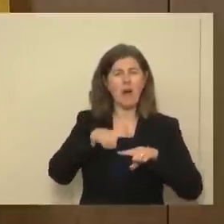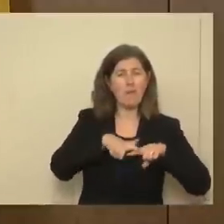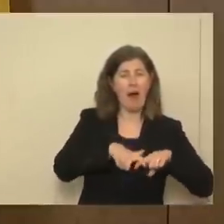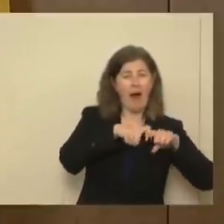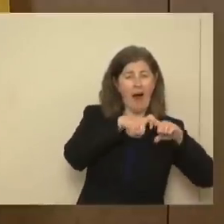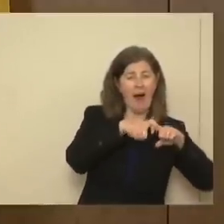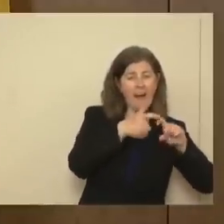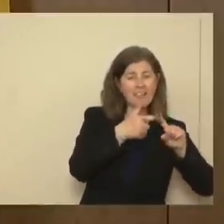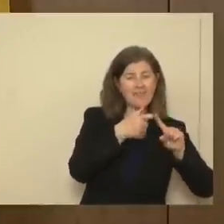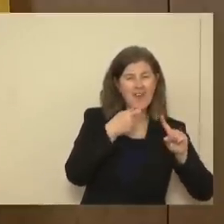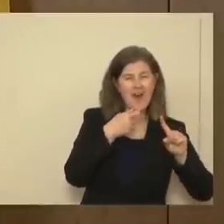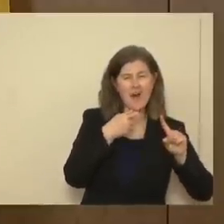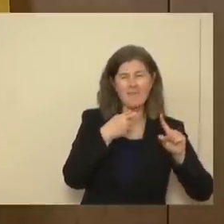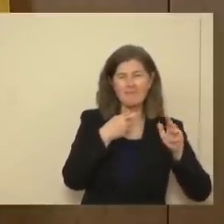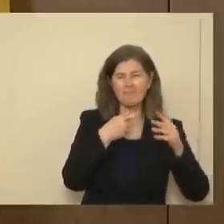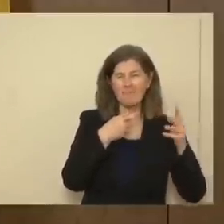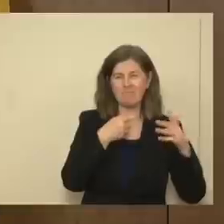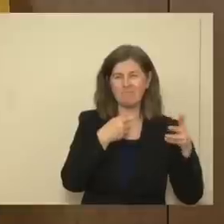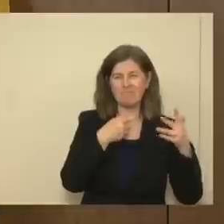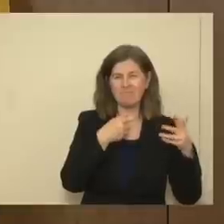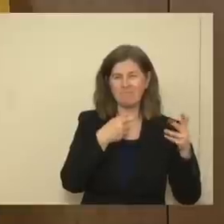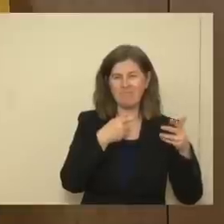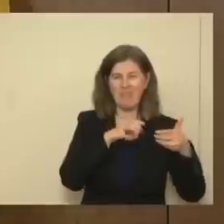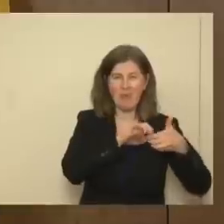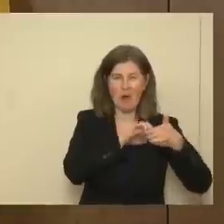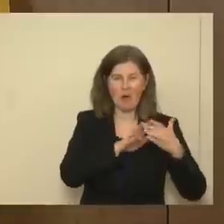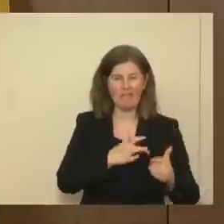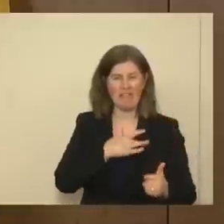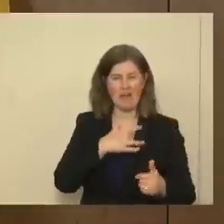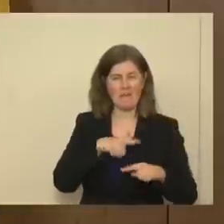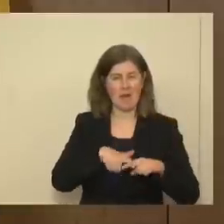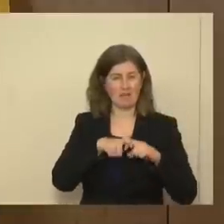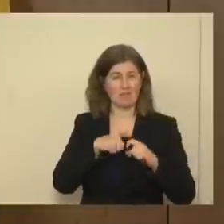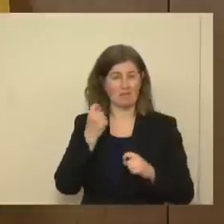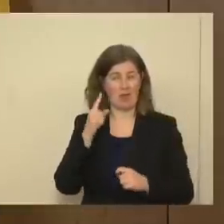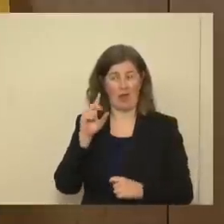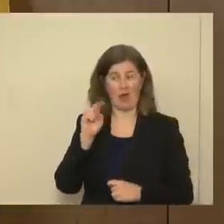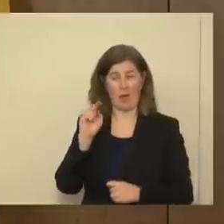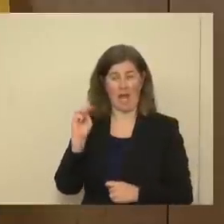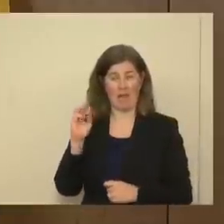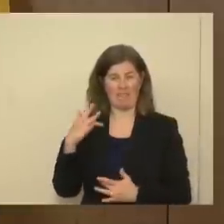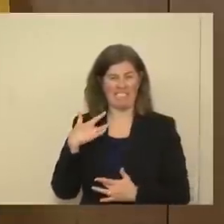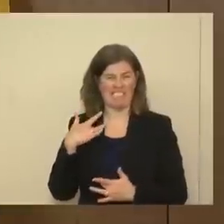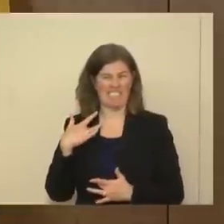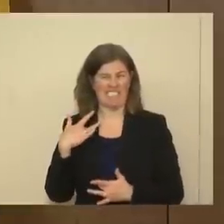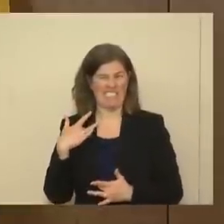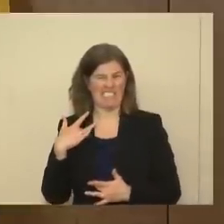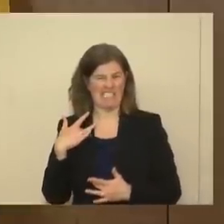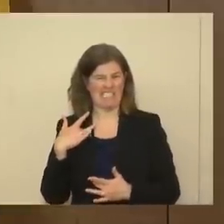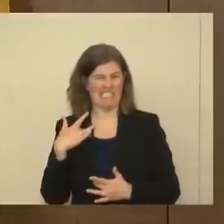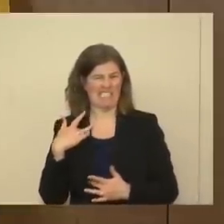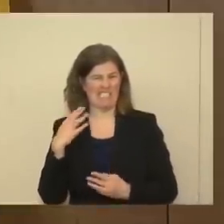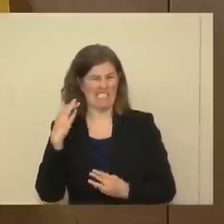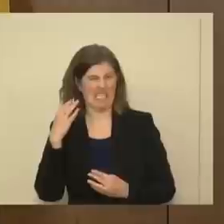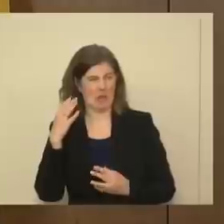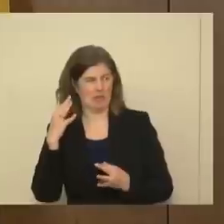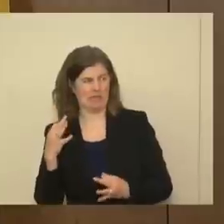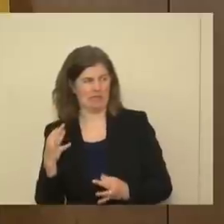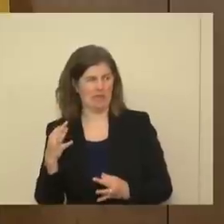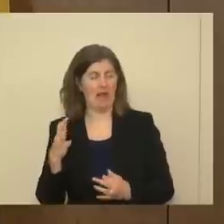our partners, is that UNM is leaning towards that. I need to be,